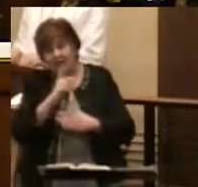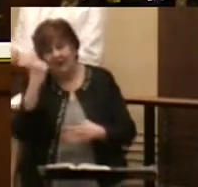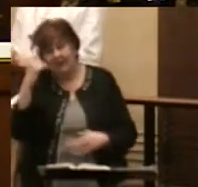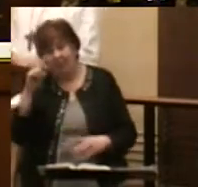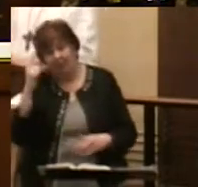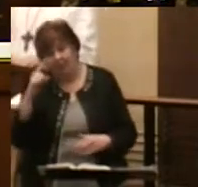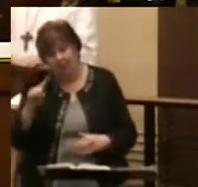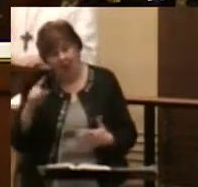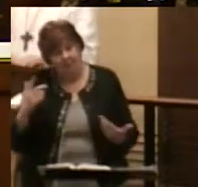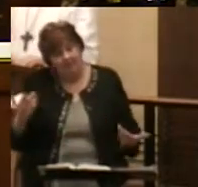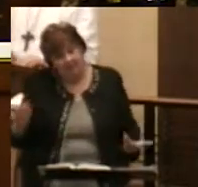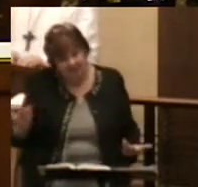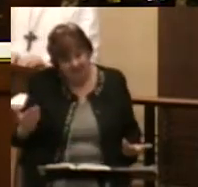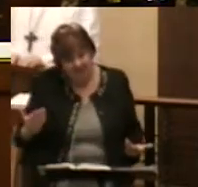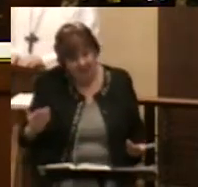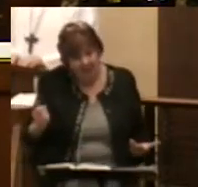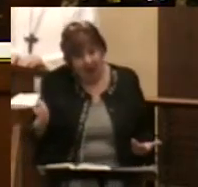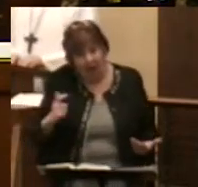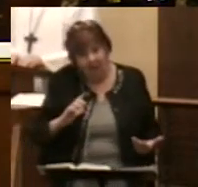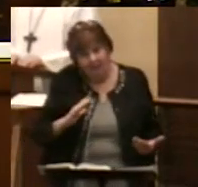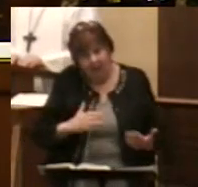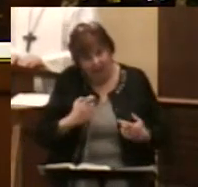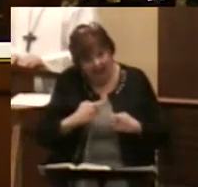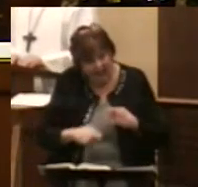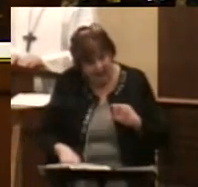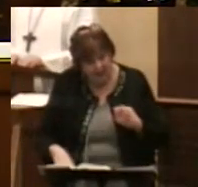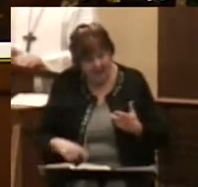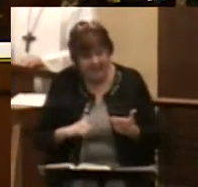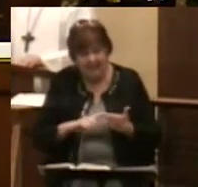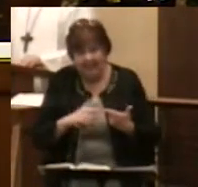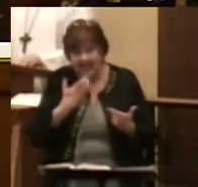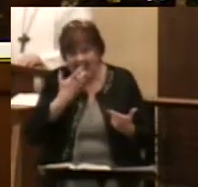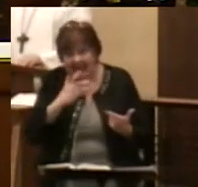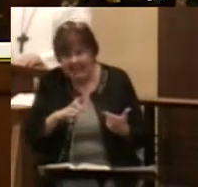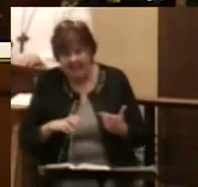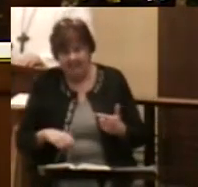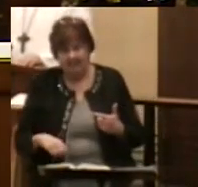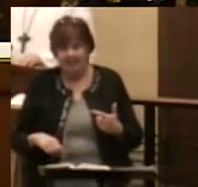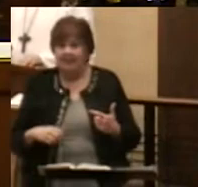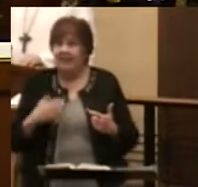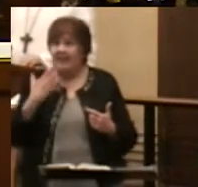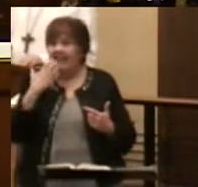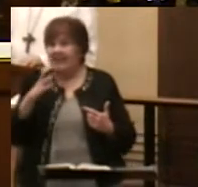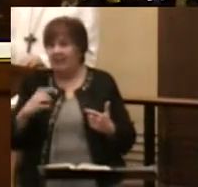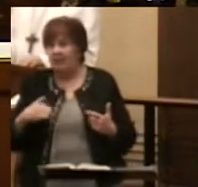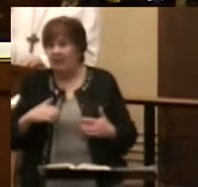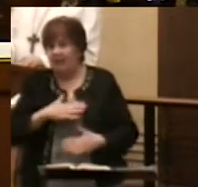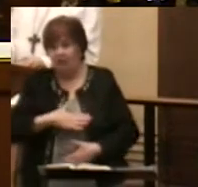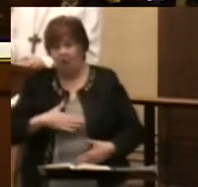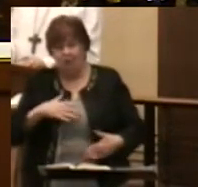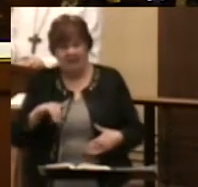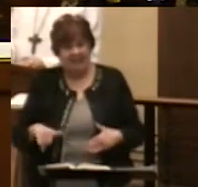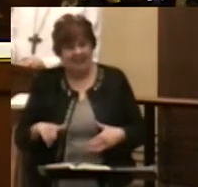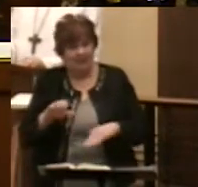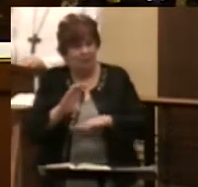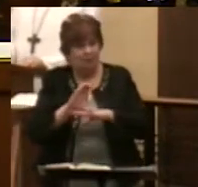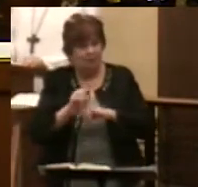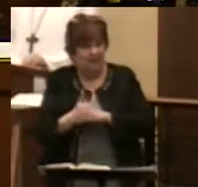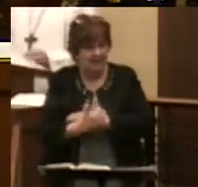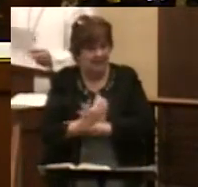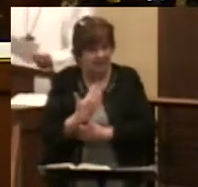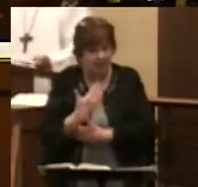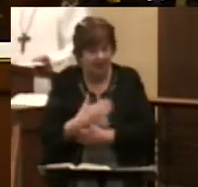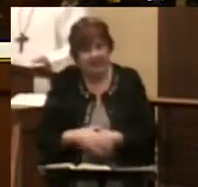It is the source for all of our electricity and heat. Even the heat we're enjoying in this sanctuary this morning.